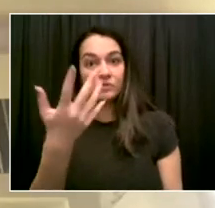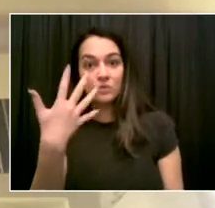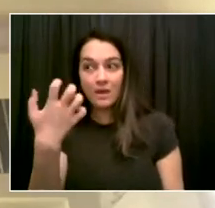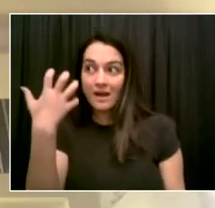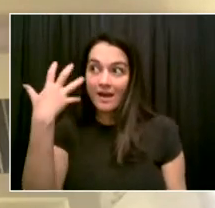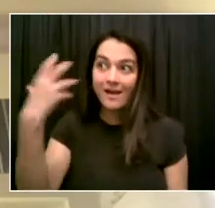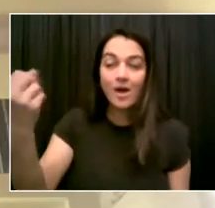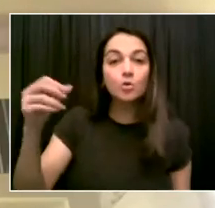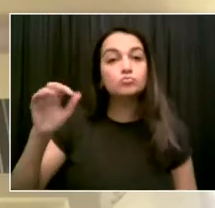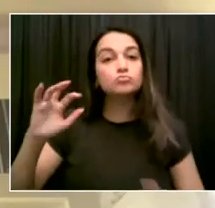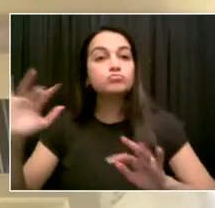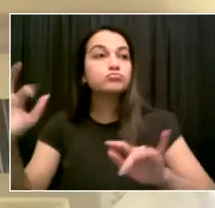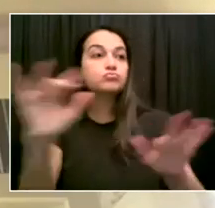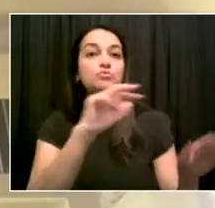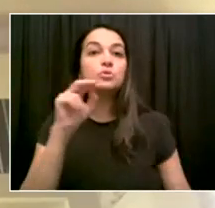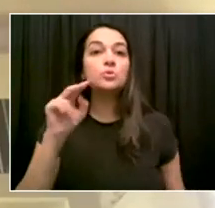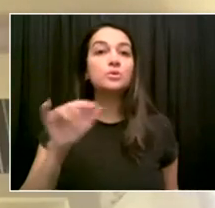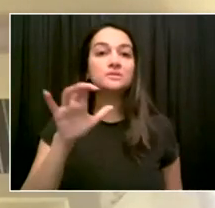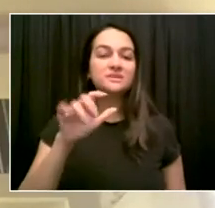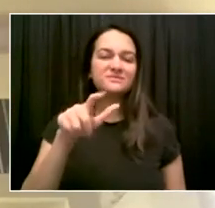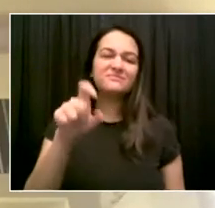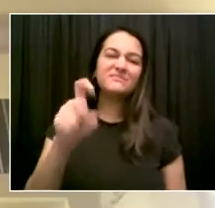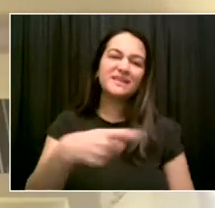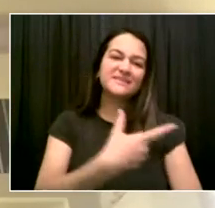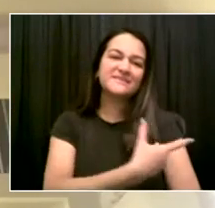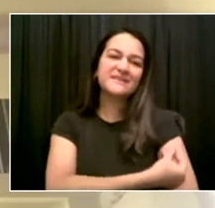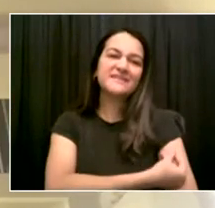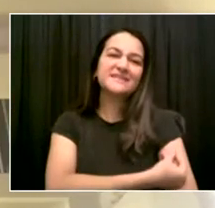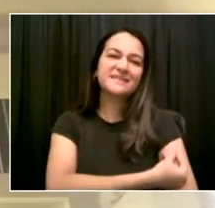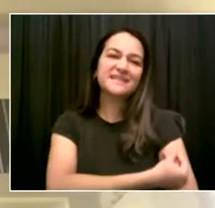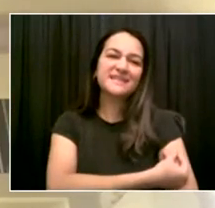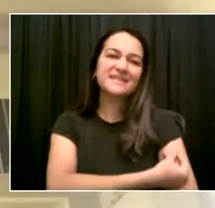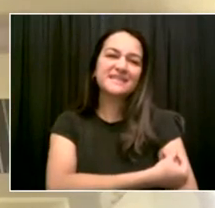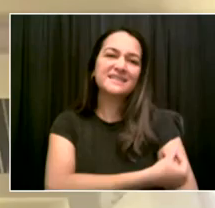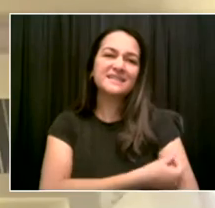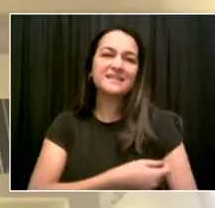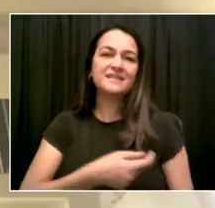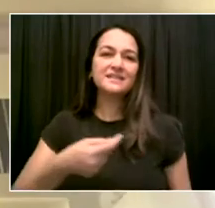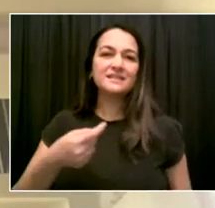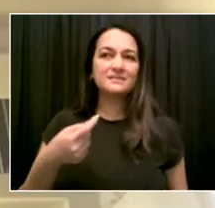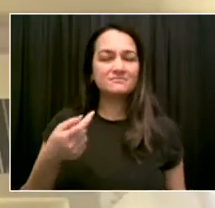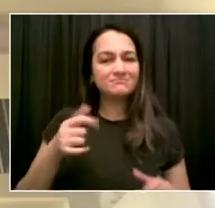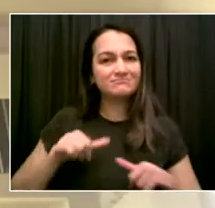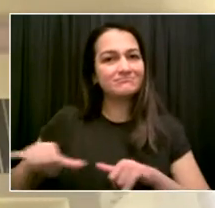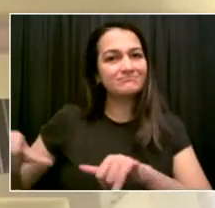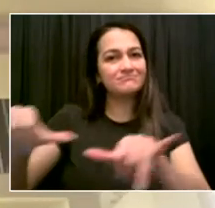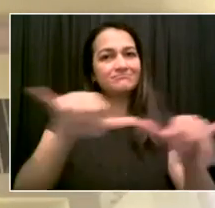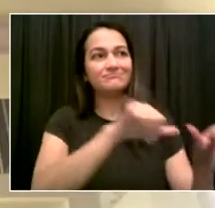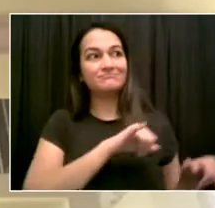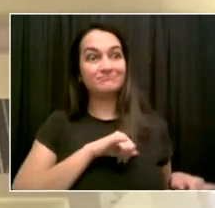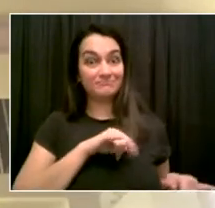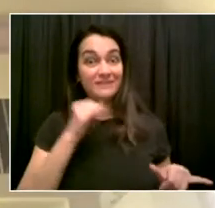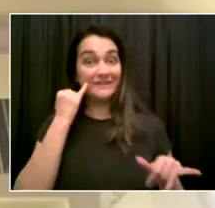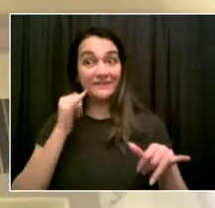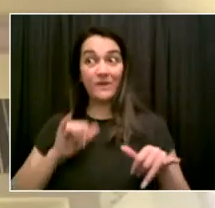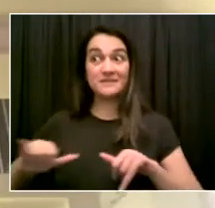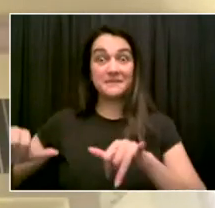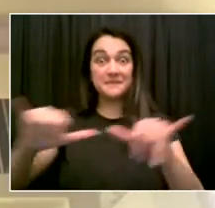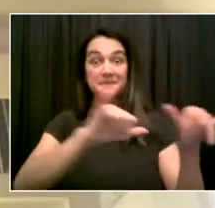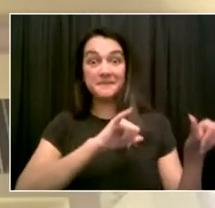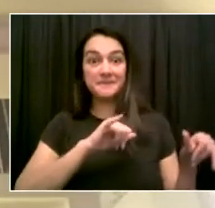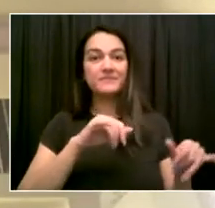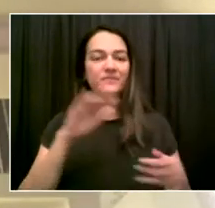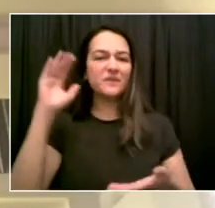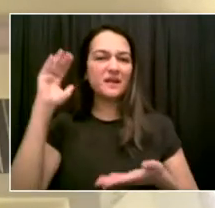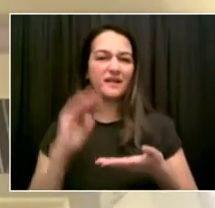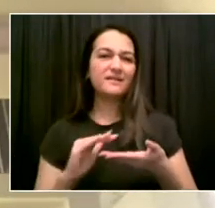And I think this should be viewed positively as encouragement for the many, many people who have not been vaccinated, not because they have a